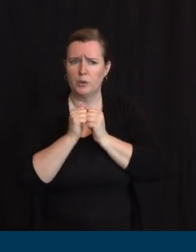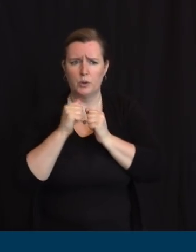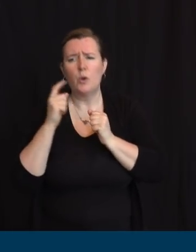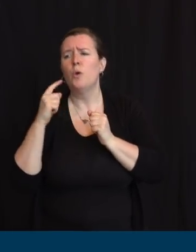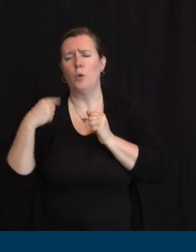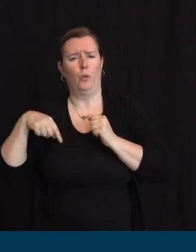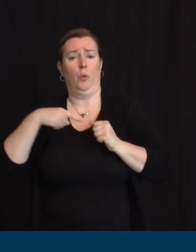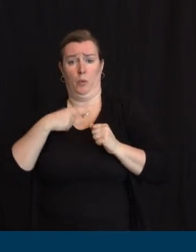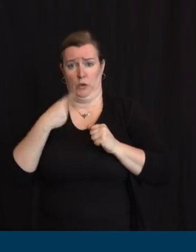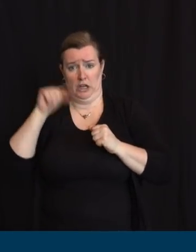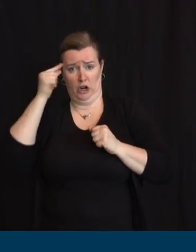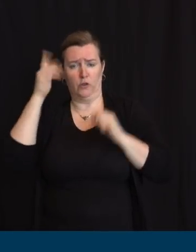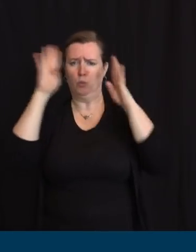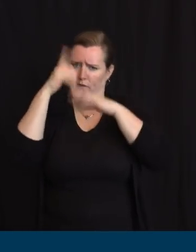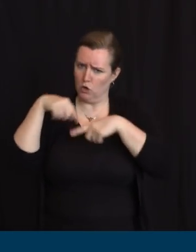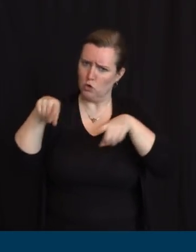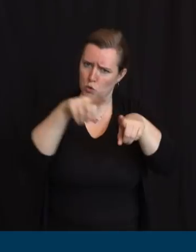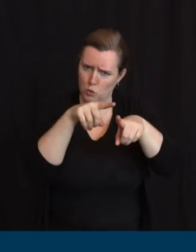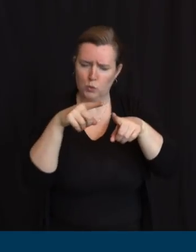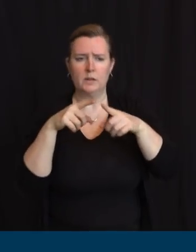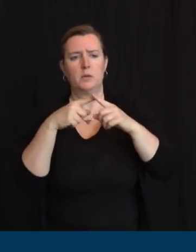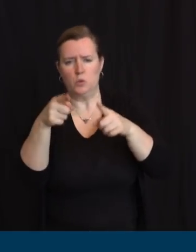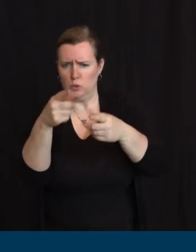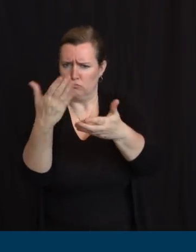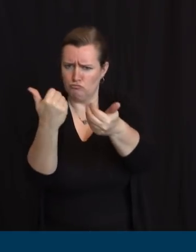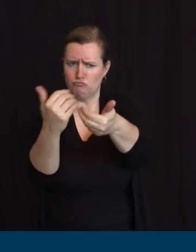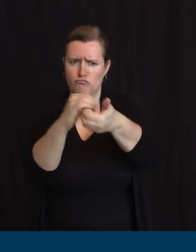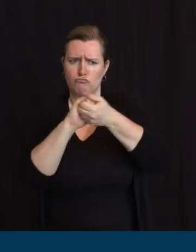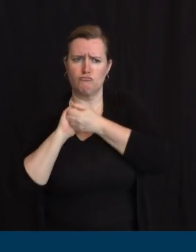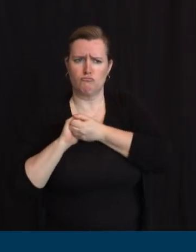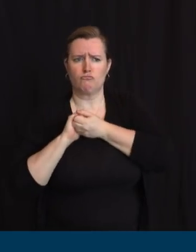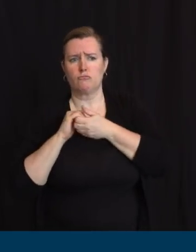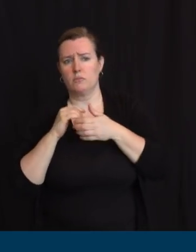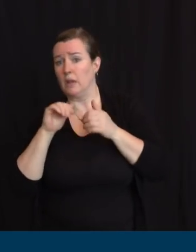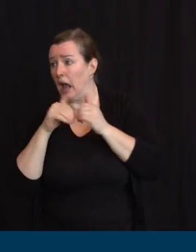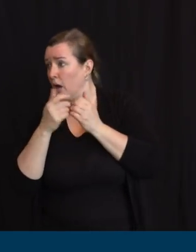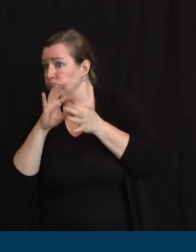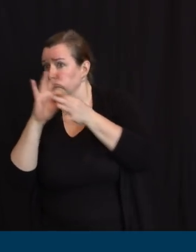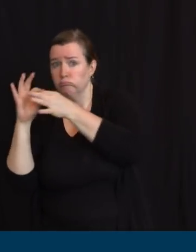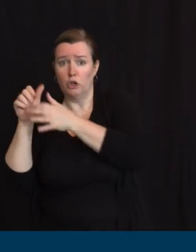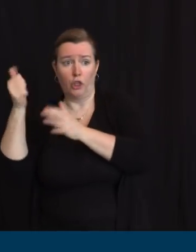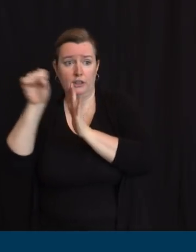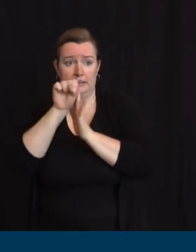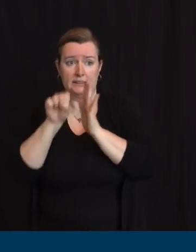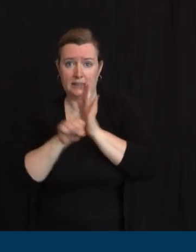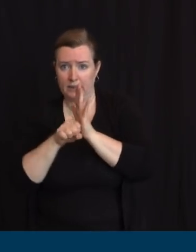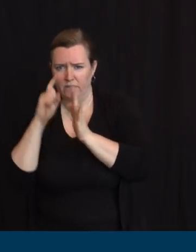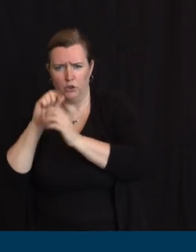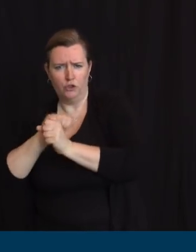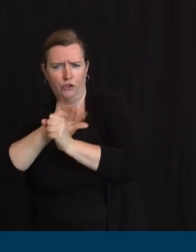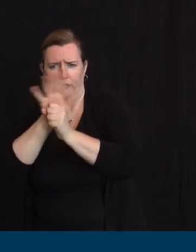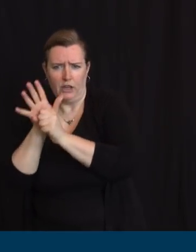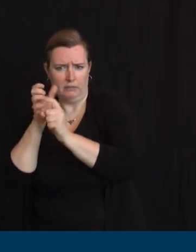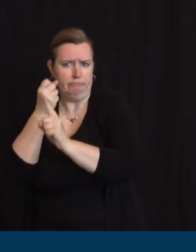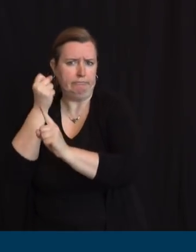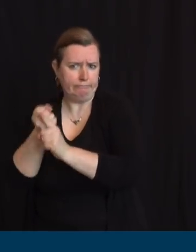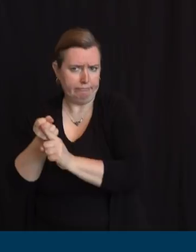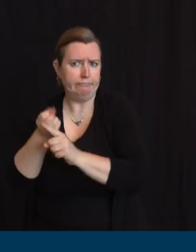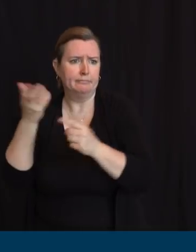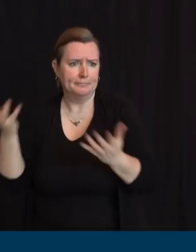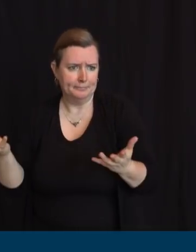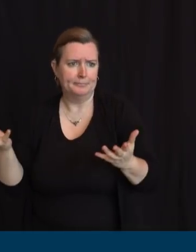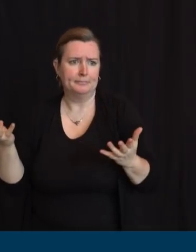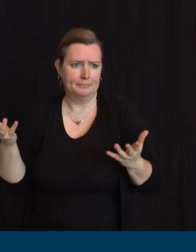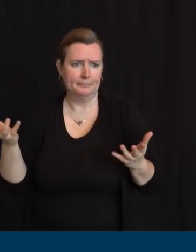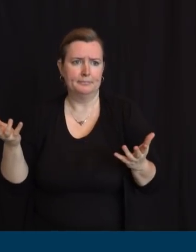through this, but to put in place the plan we need to responsibly get us back open and back in business so we don't